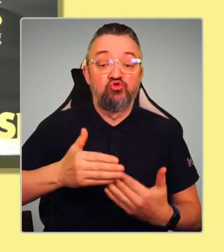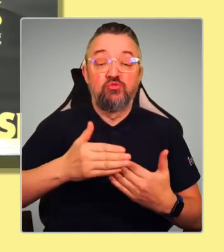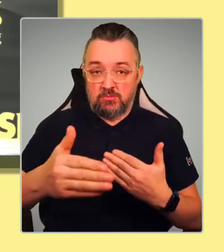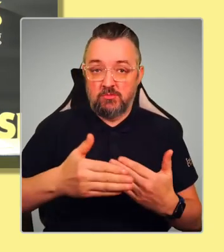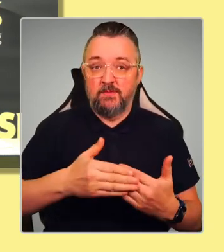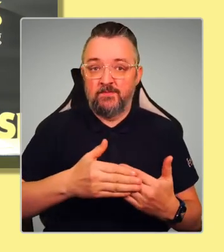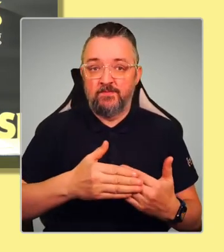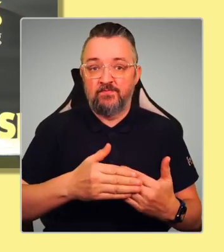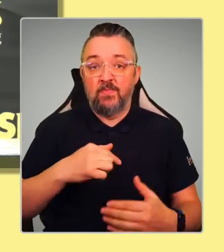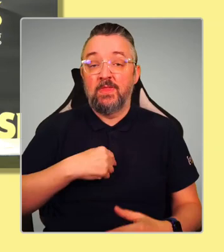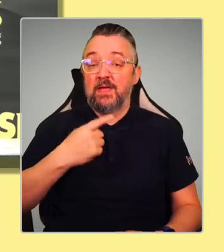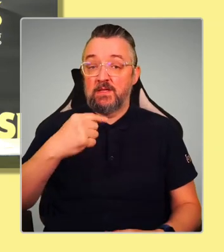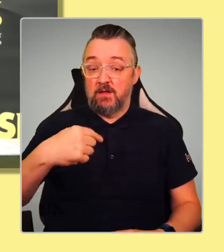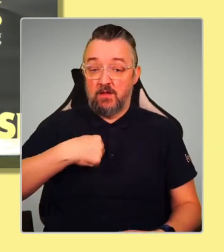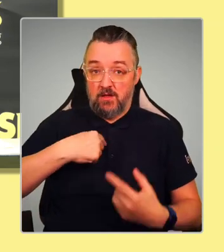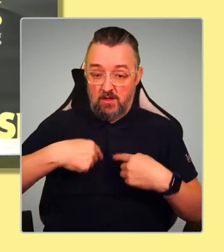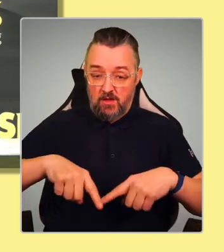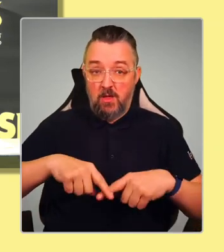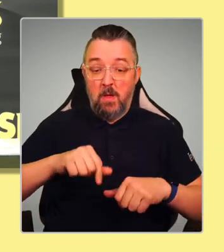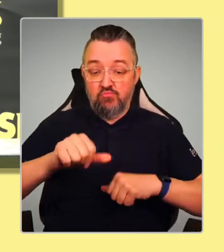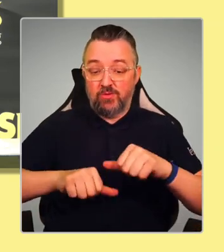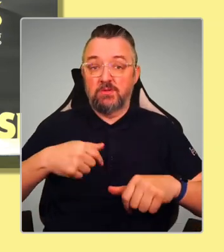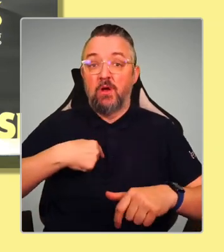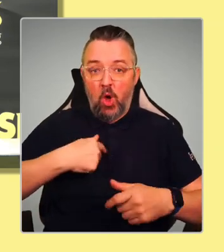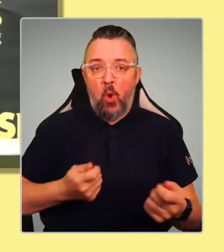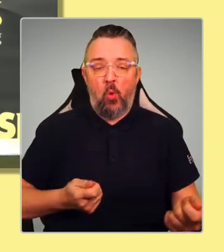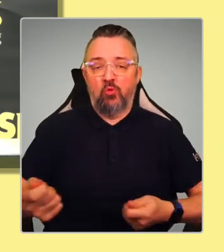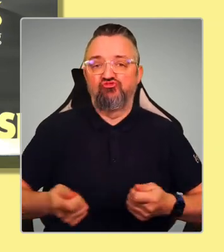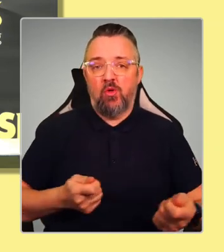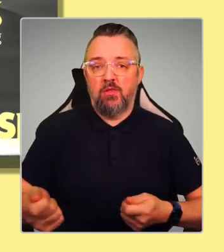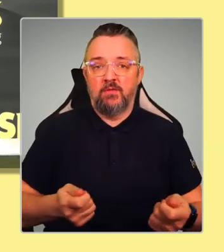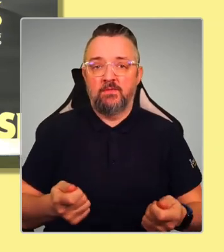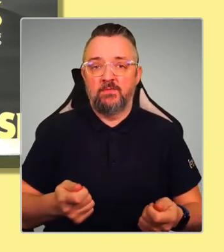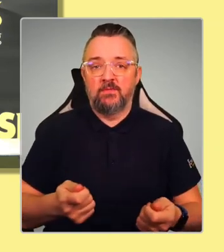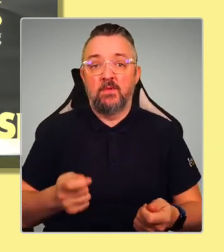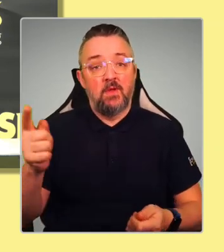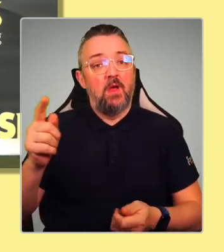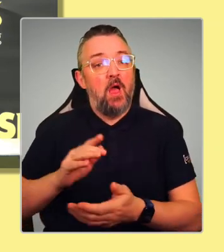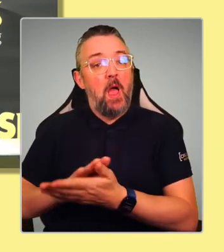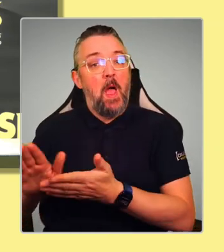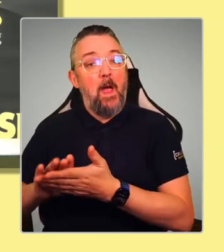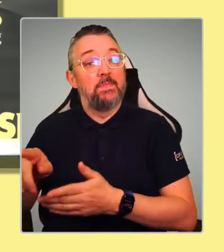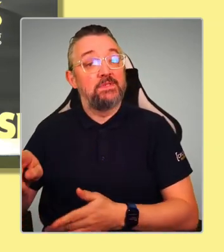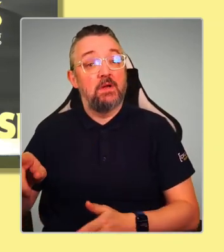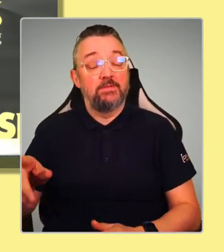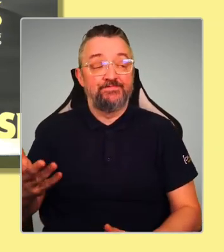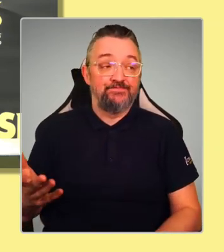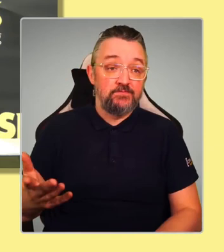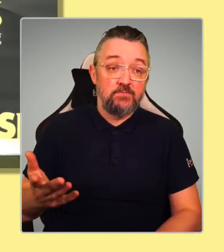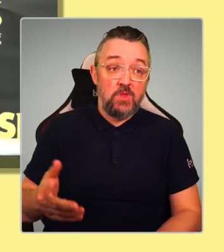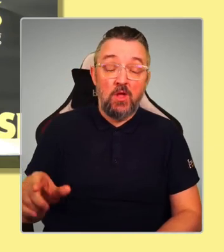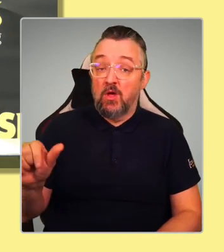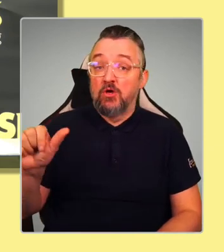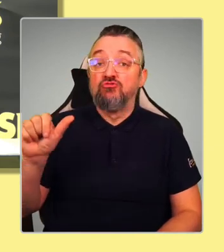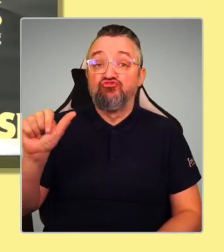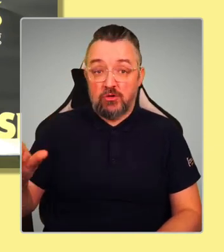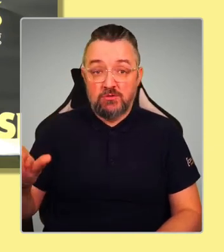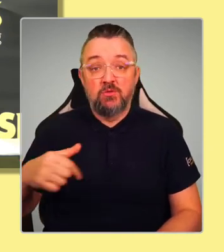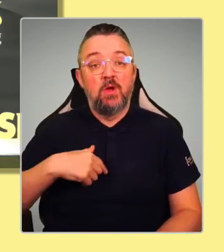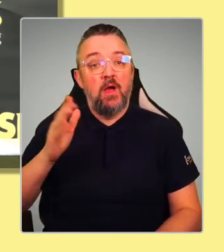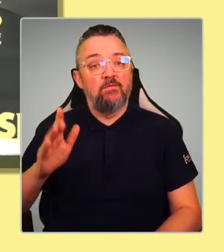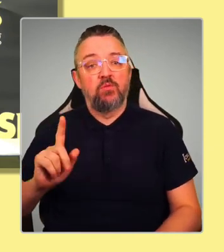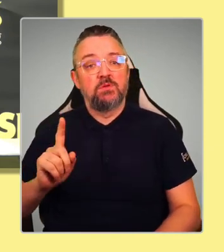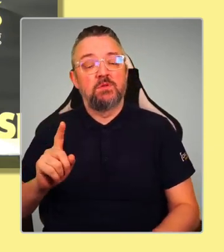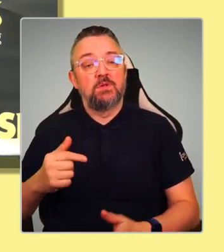control of this process. And, you know, Hamza's obviously completely right. We do need to build that sustained level of support.